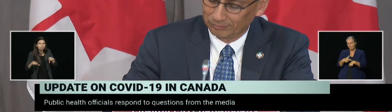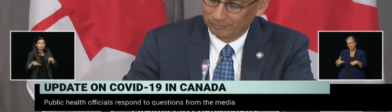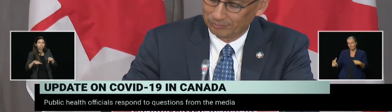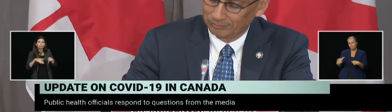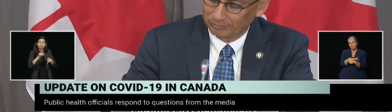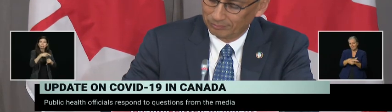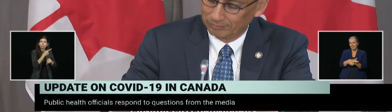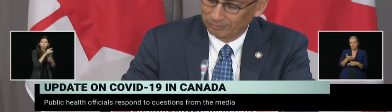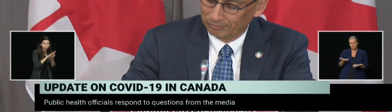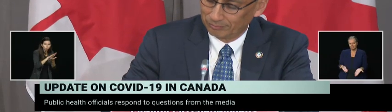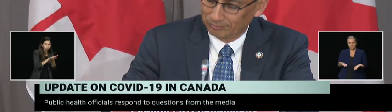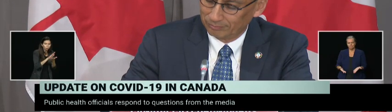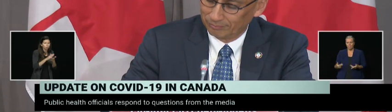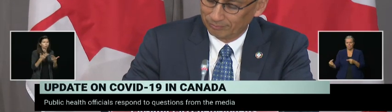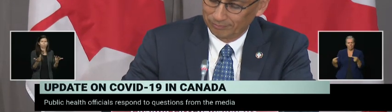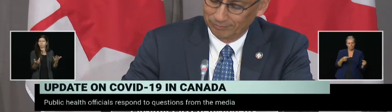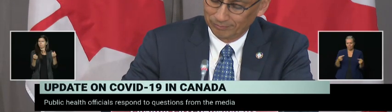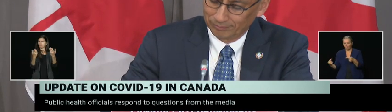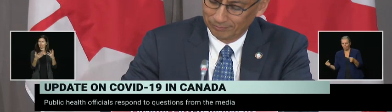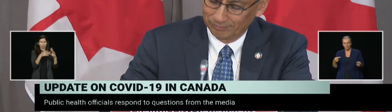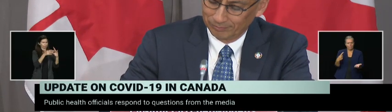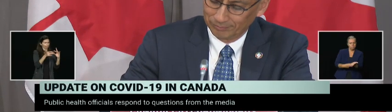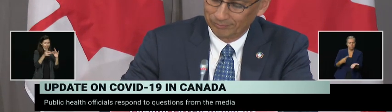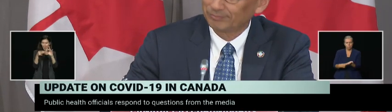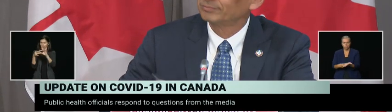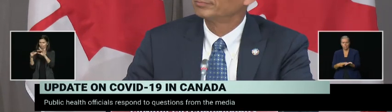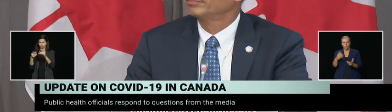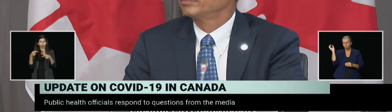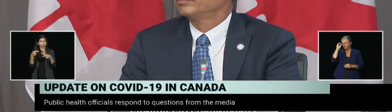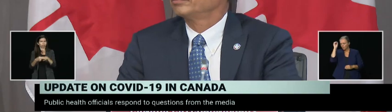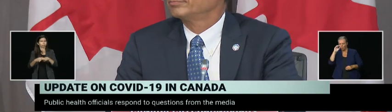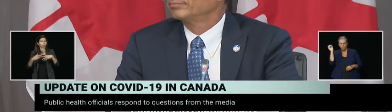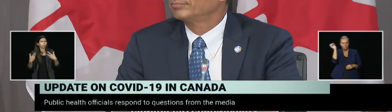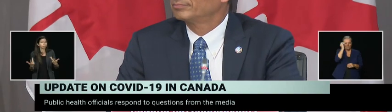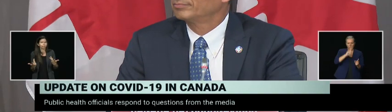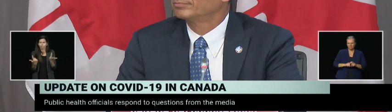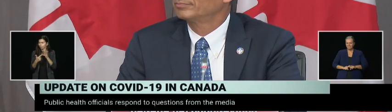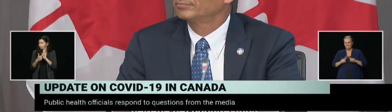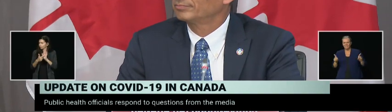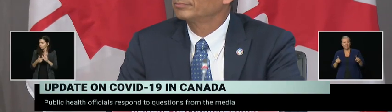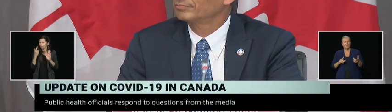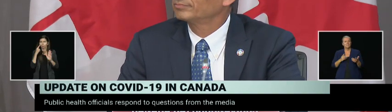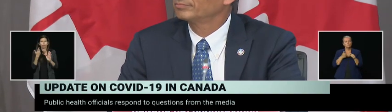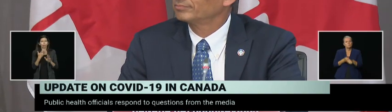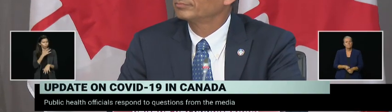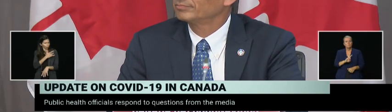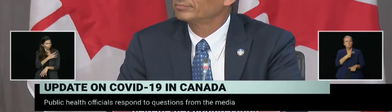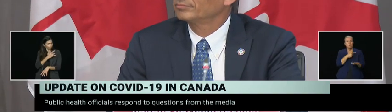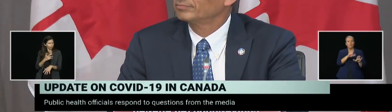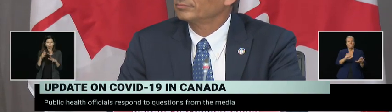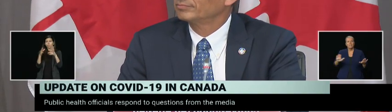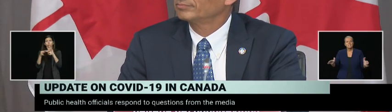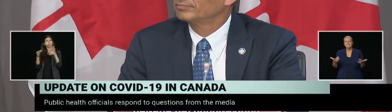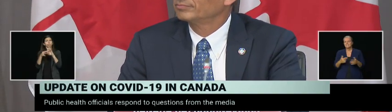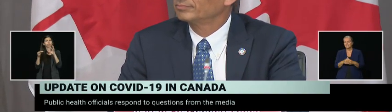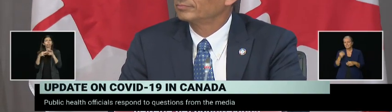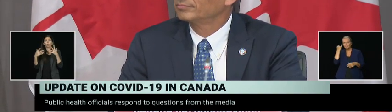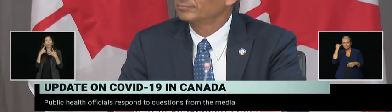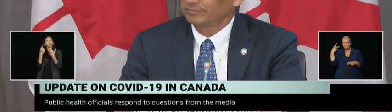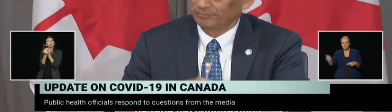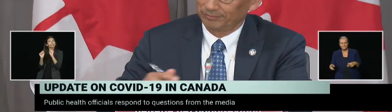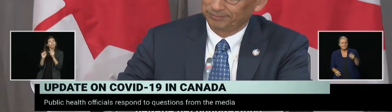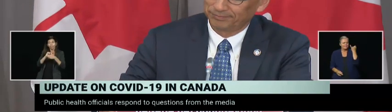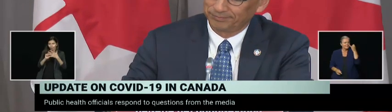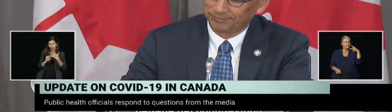relayed out by the provinces, conflicting ideas about what is safe or what isn't safe for kids. And also this tension